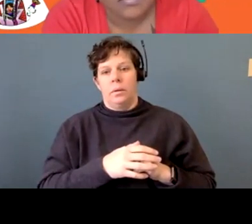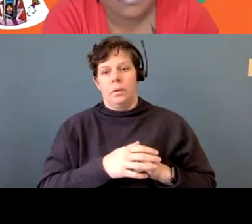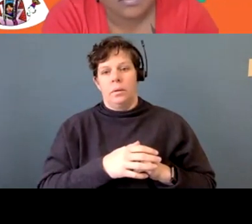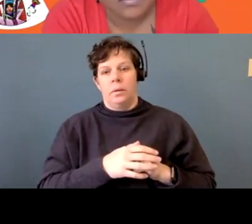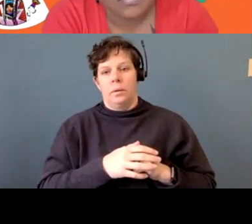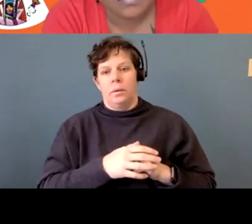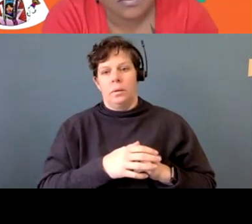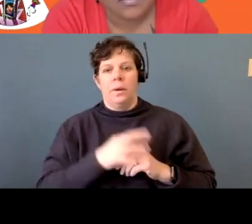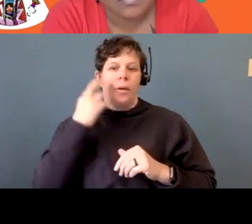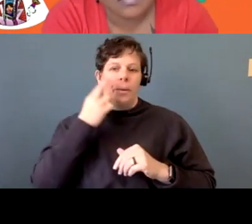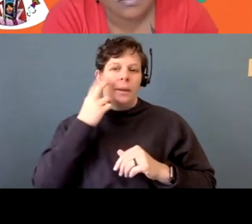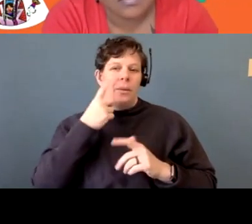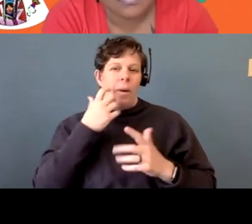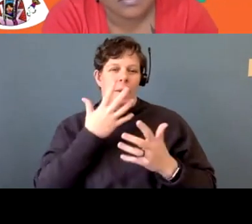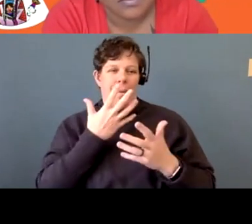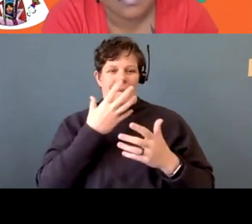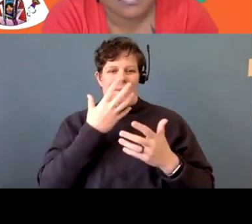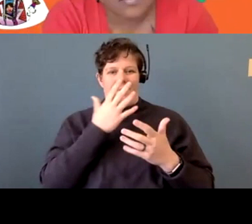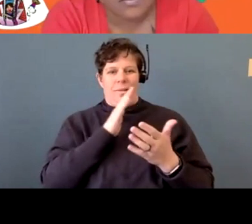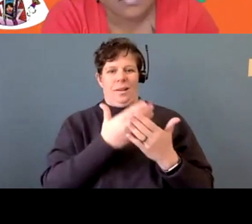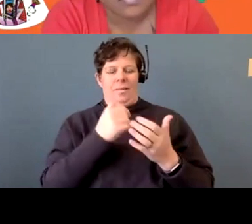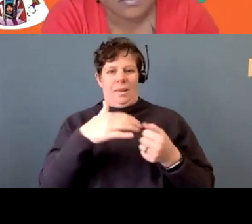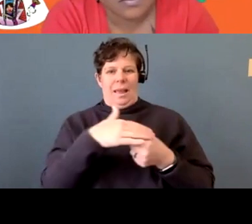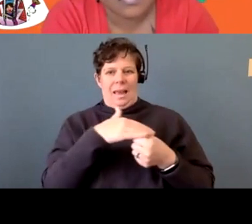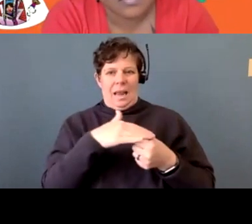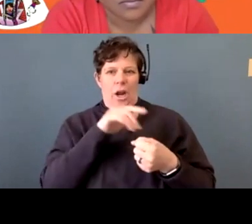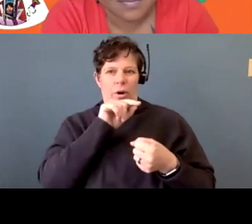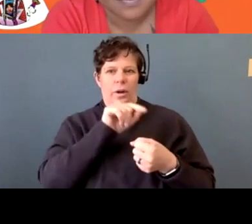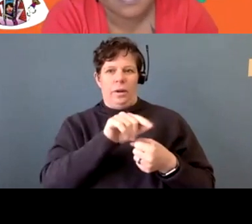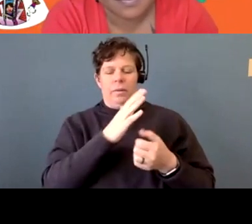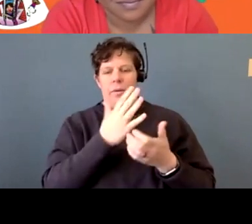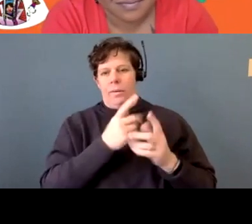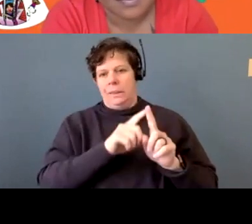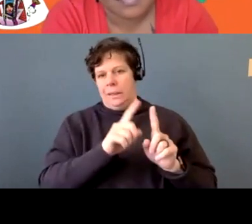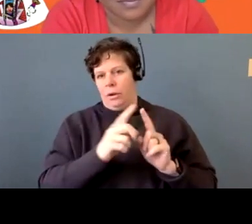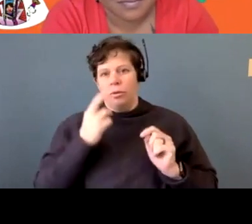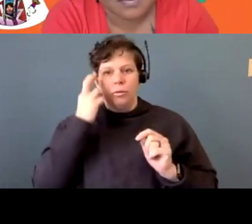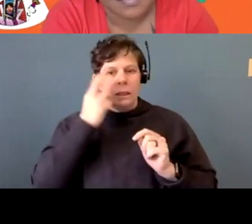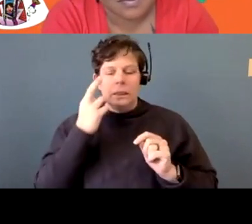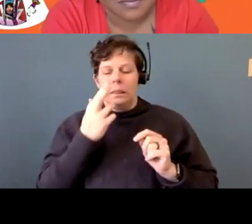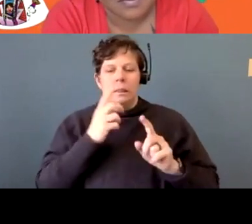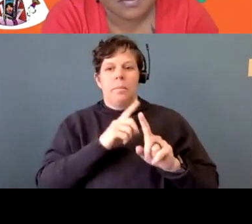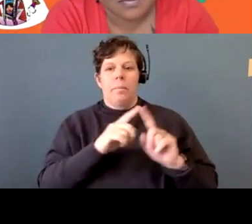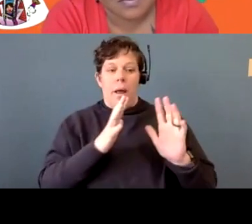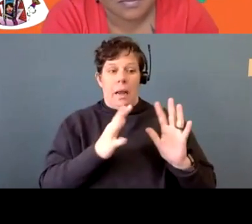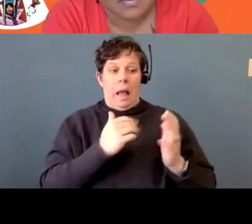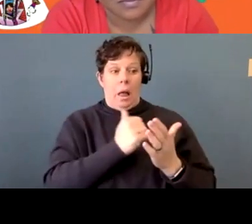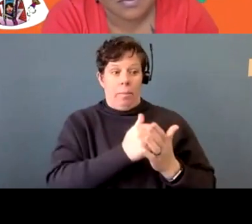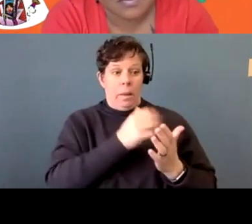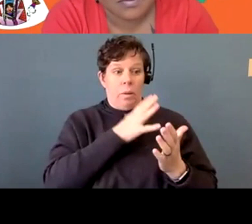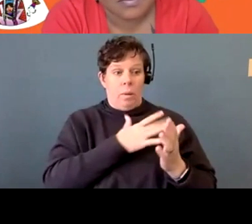various reasons, but, um, connecting you back to culture and with your family and having those connections are super